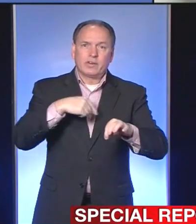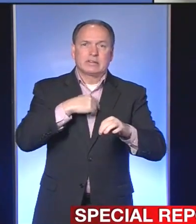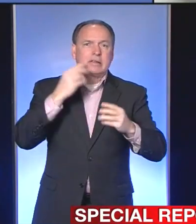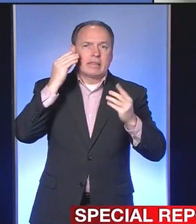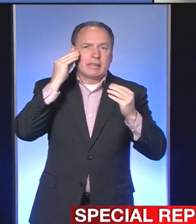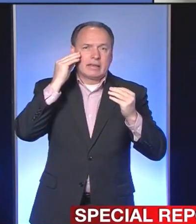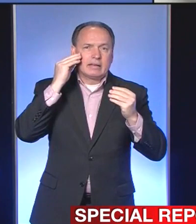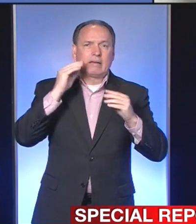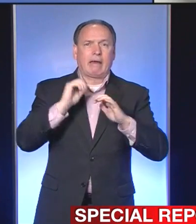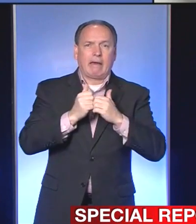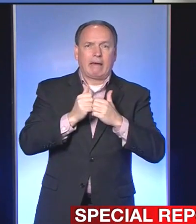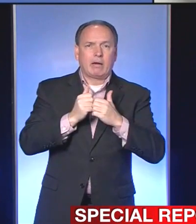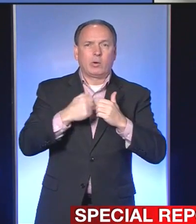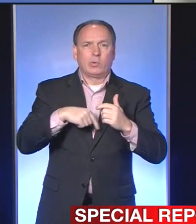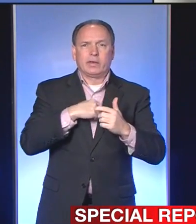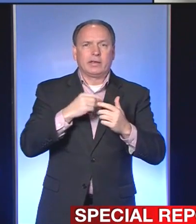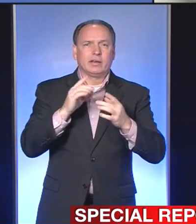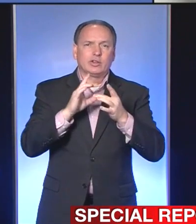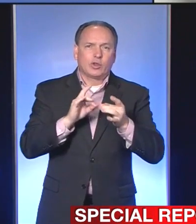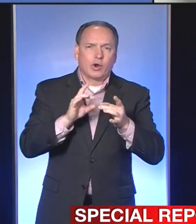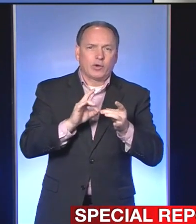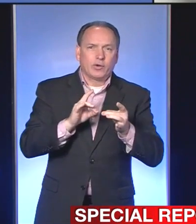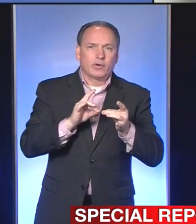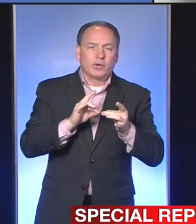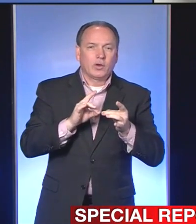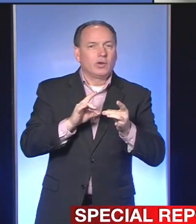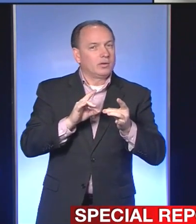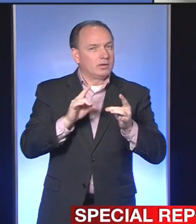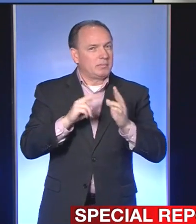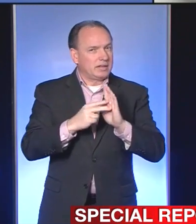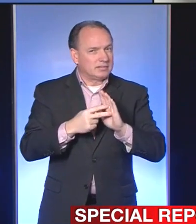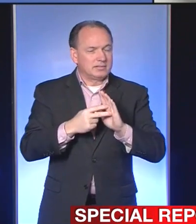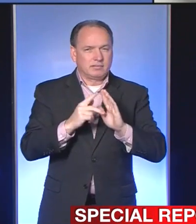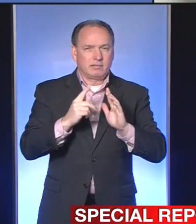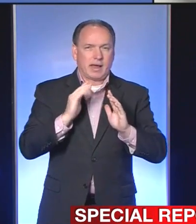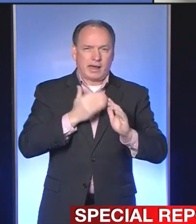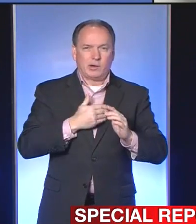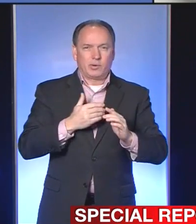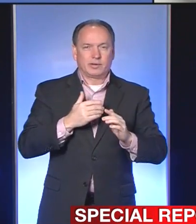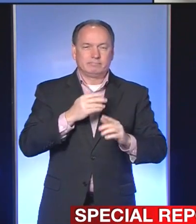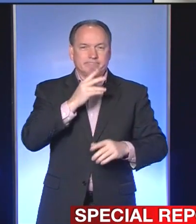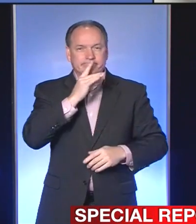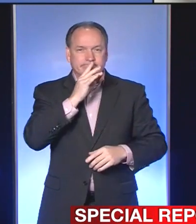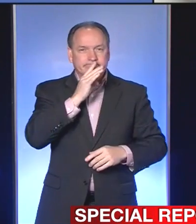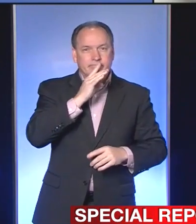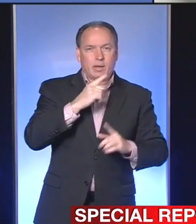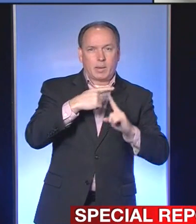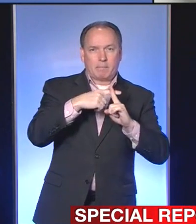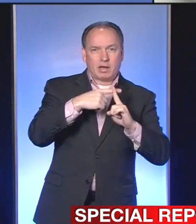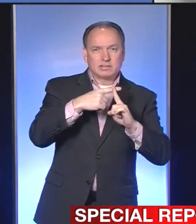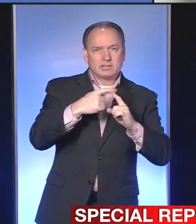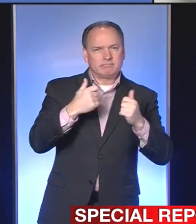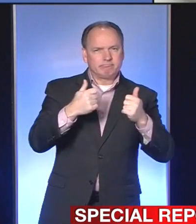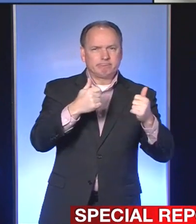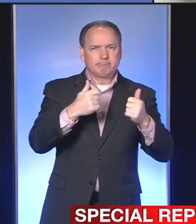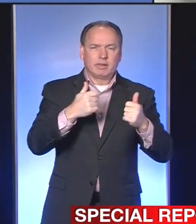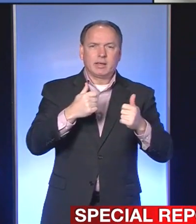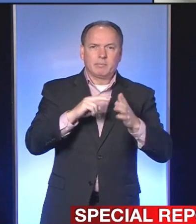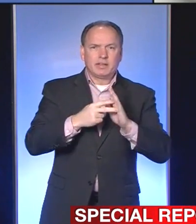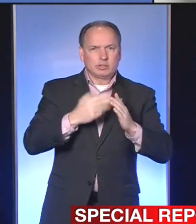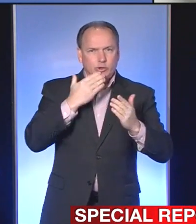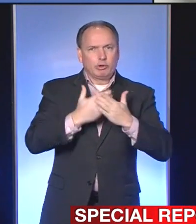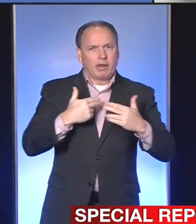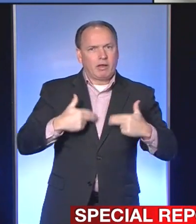how we talk because the language that we use is really important. And it's careful, especially with young